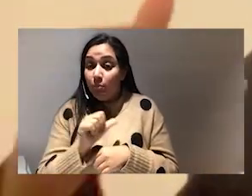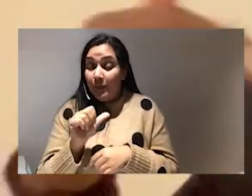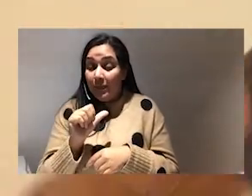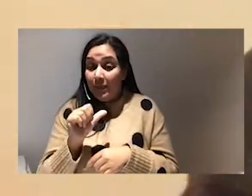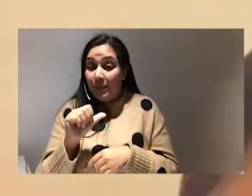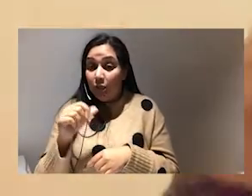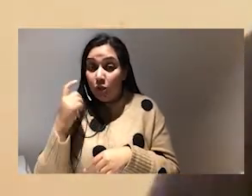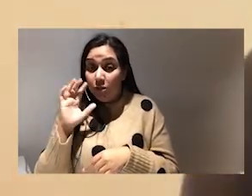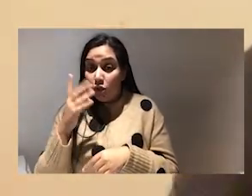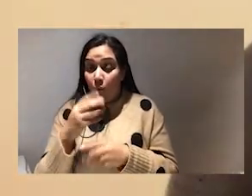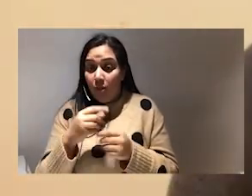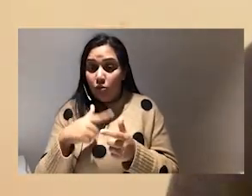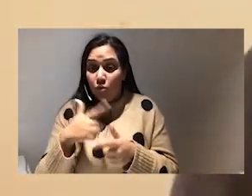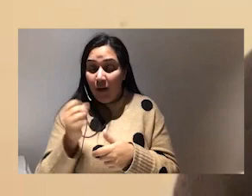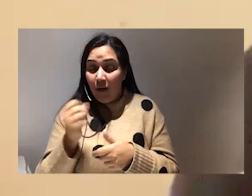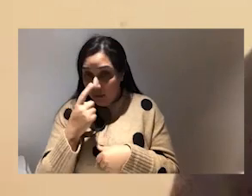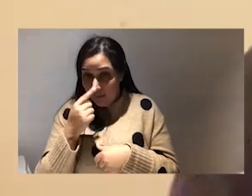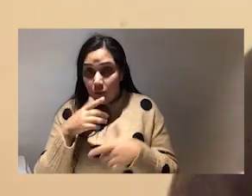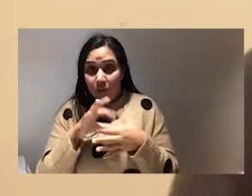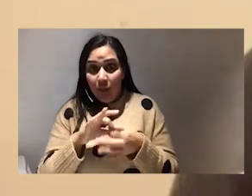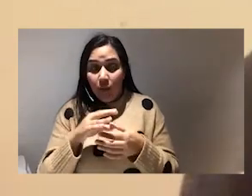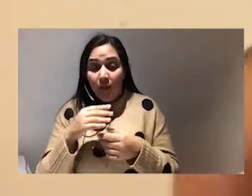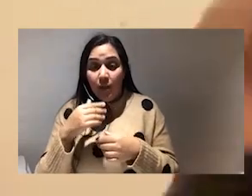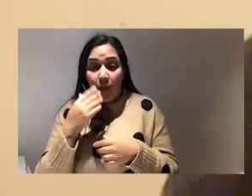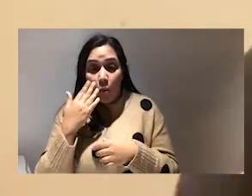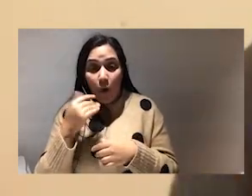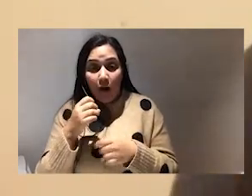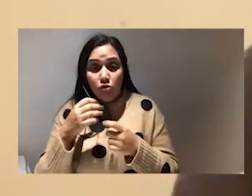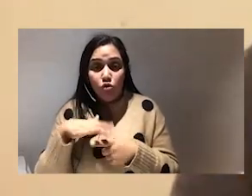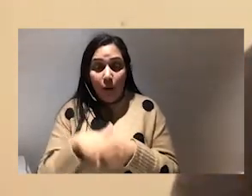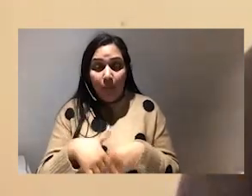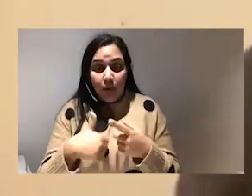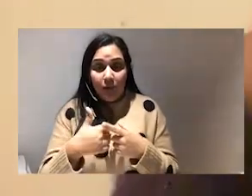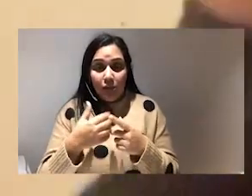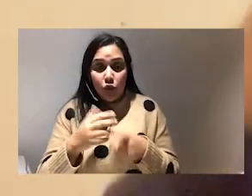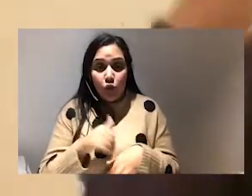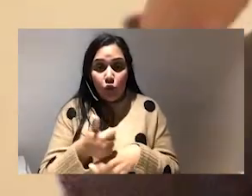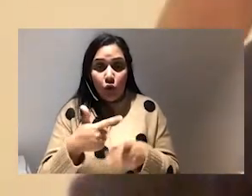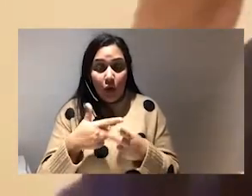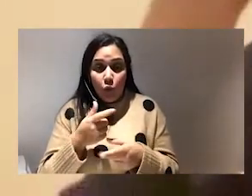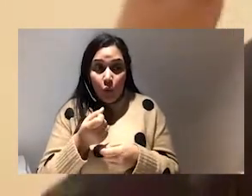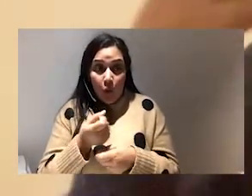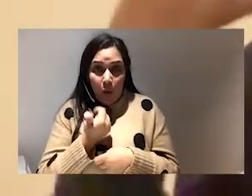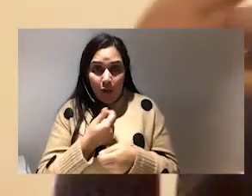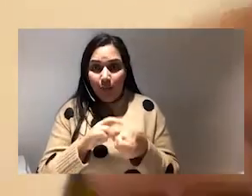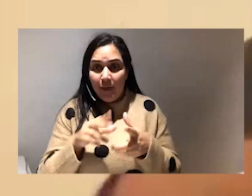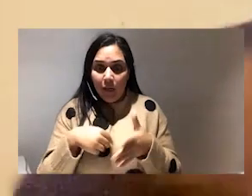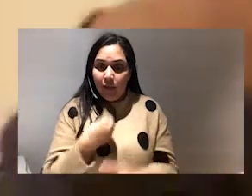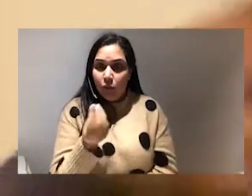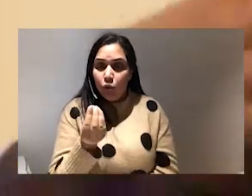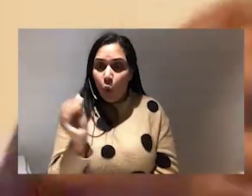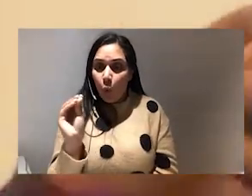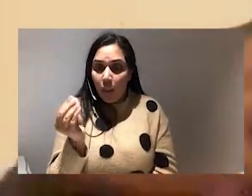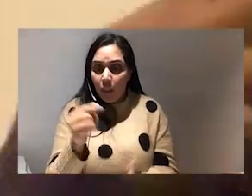concerned with do you have the capacity to engage with the white dominant institution do you have a capacity to be tokenized like asking yourself those questions